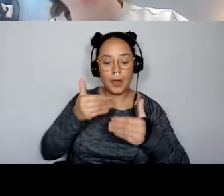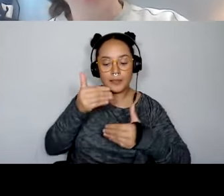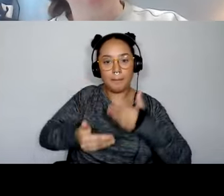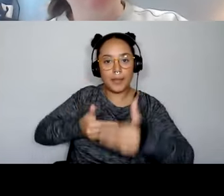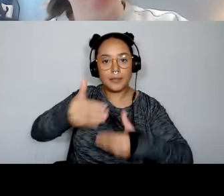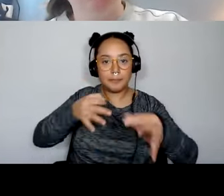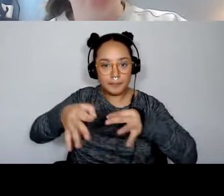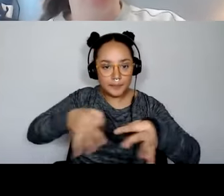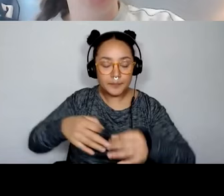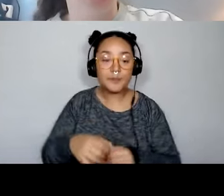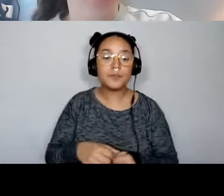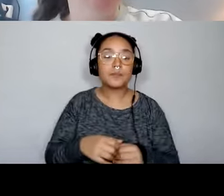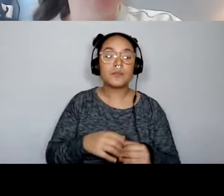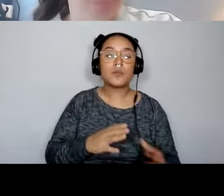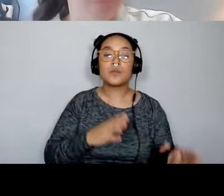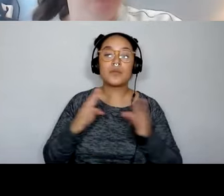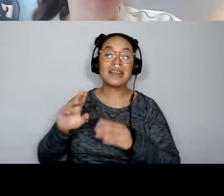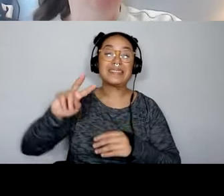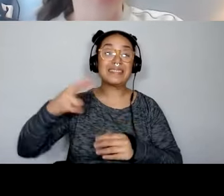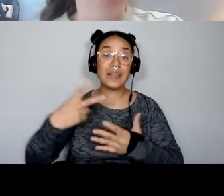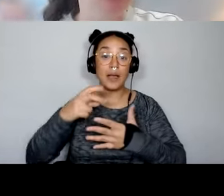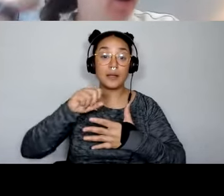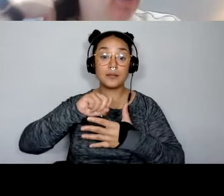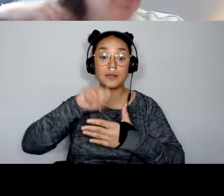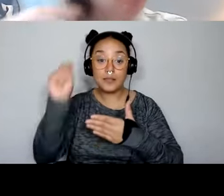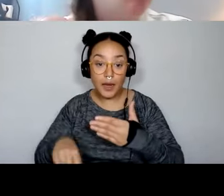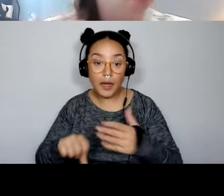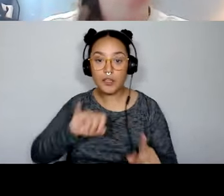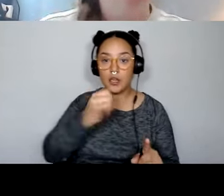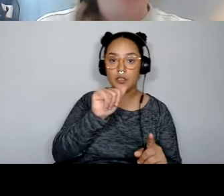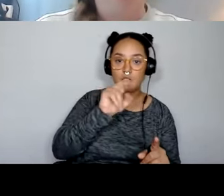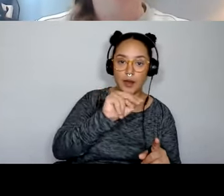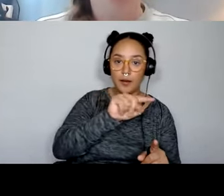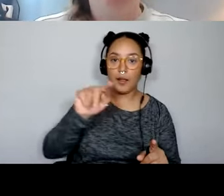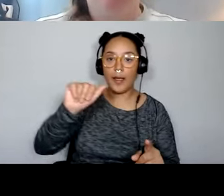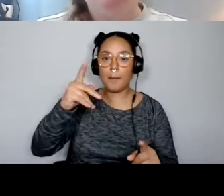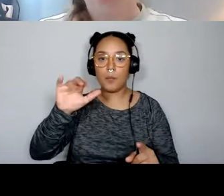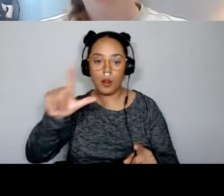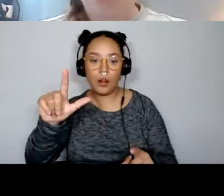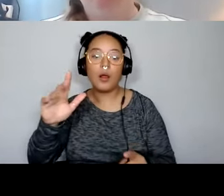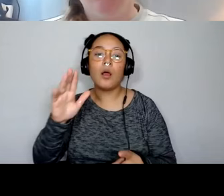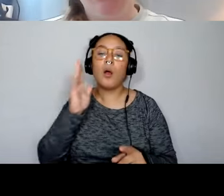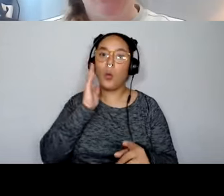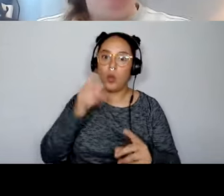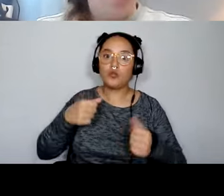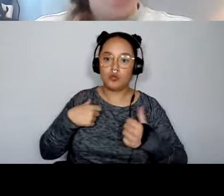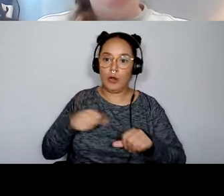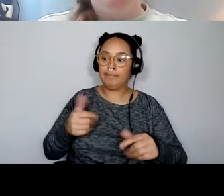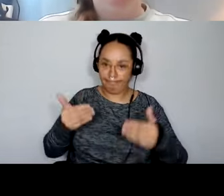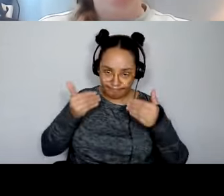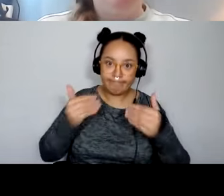be a continued collaboration or self-directed. So from January to April, you will be trying to move forward.